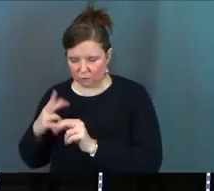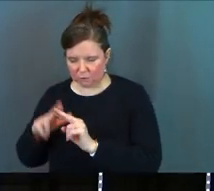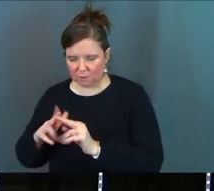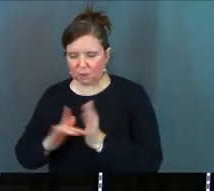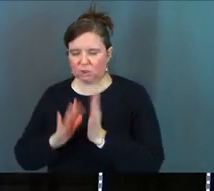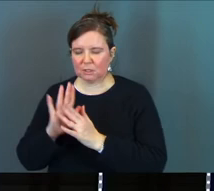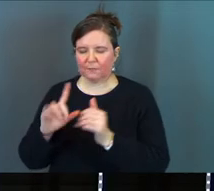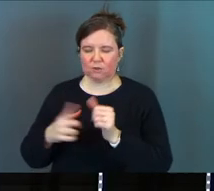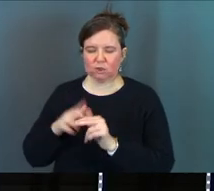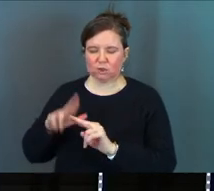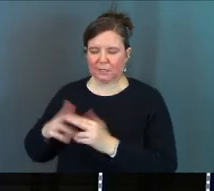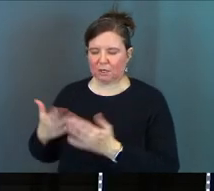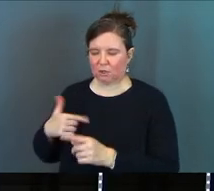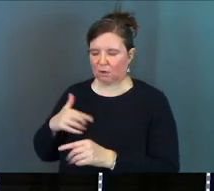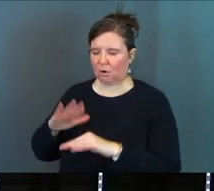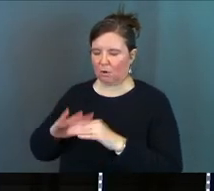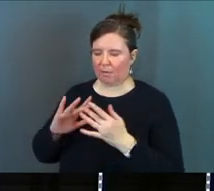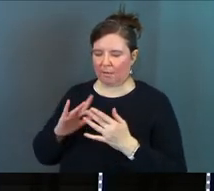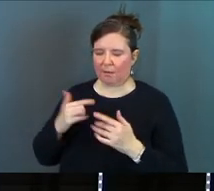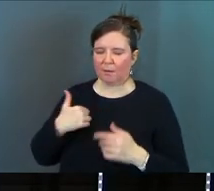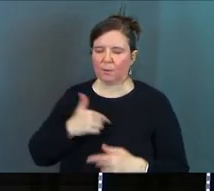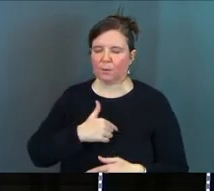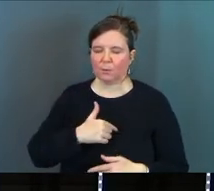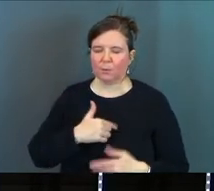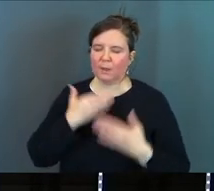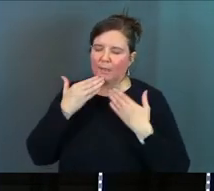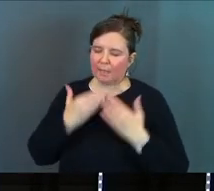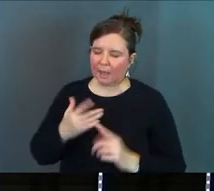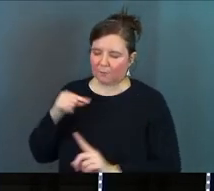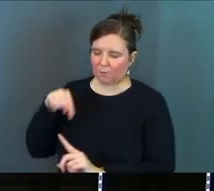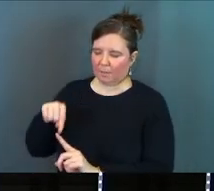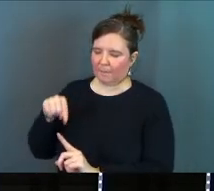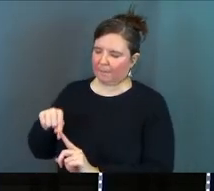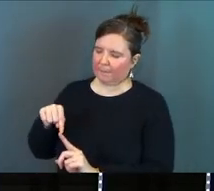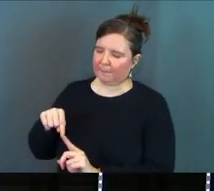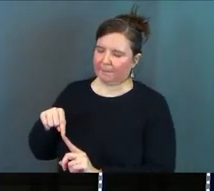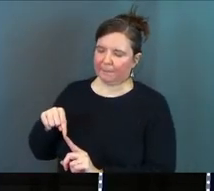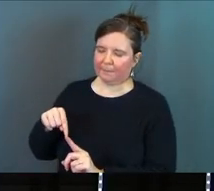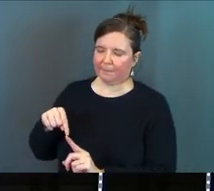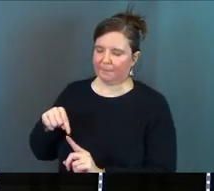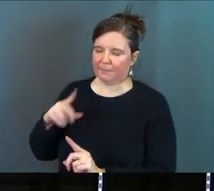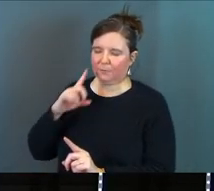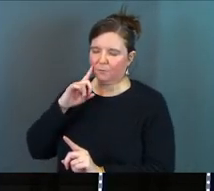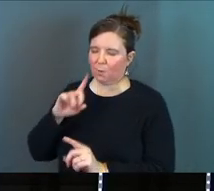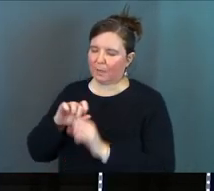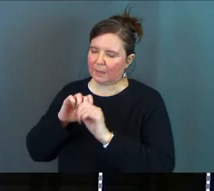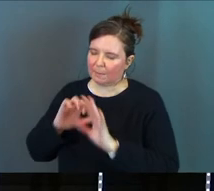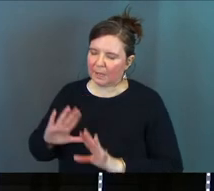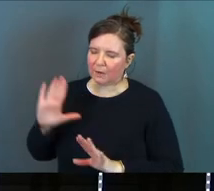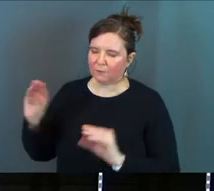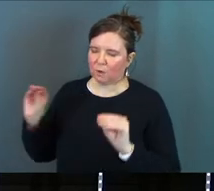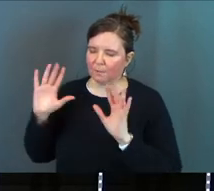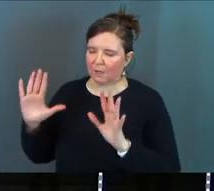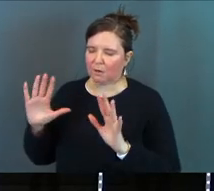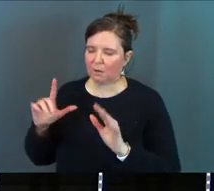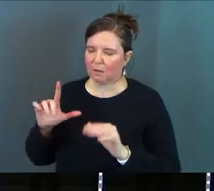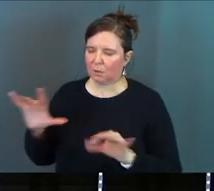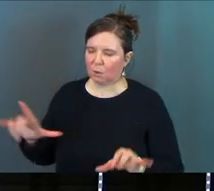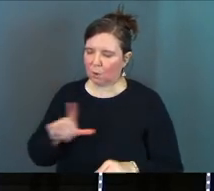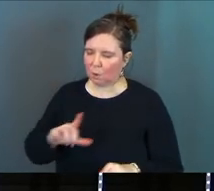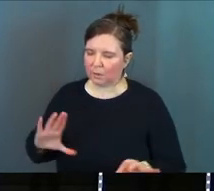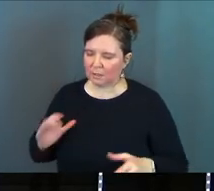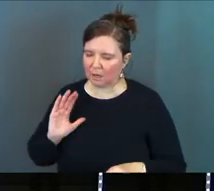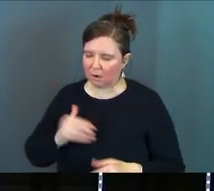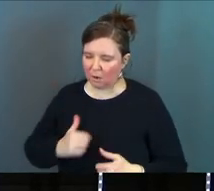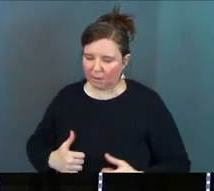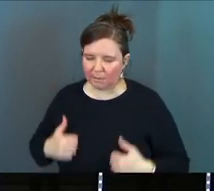Jesus for the first chairs here and online God we just we thank you God for the blessing of your miracle Lord that you've done in